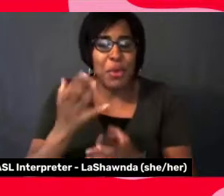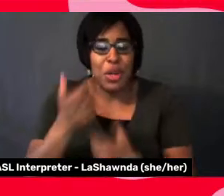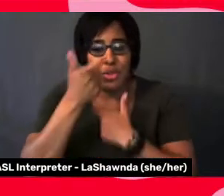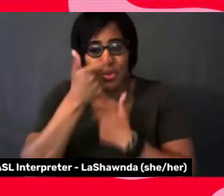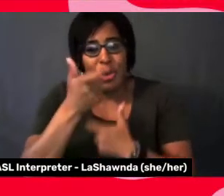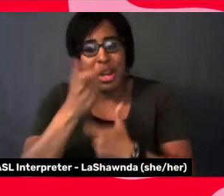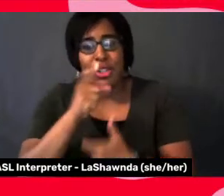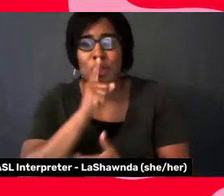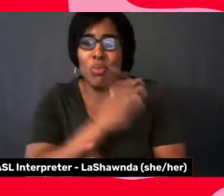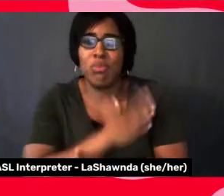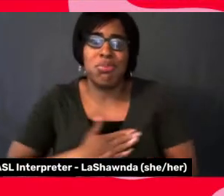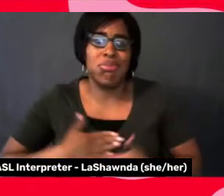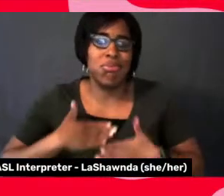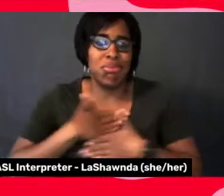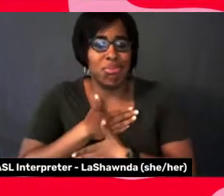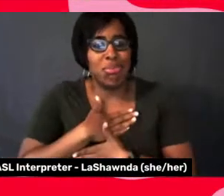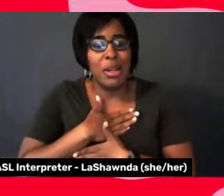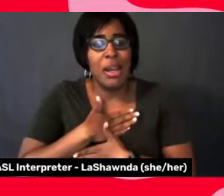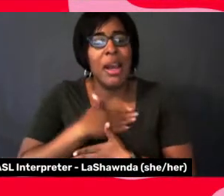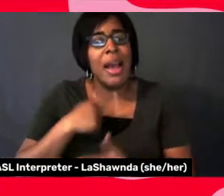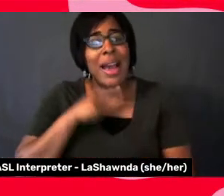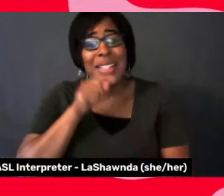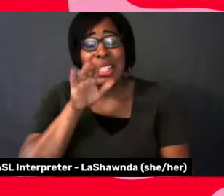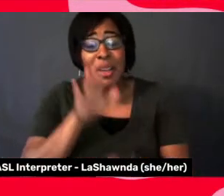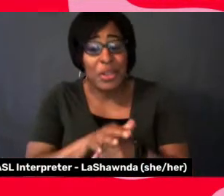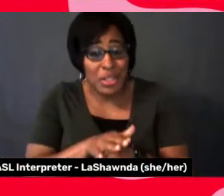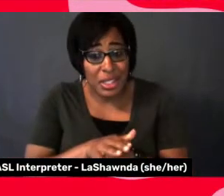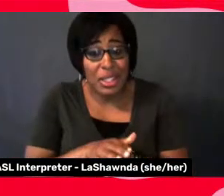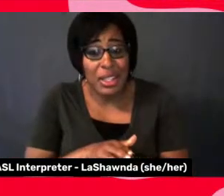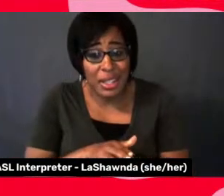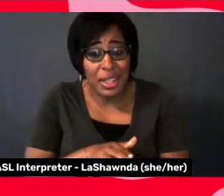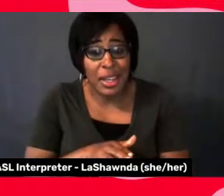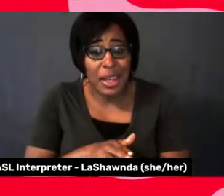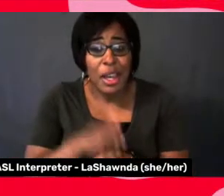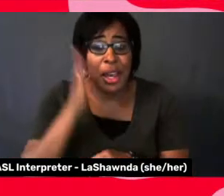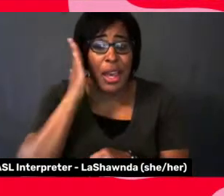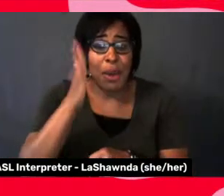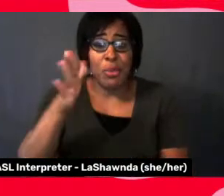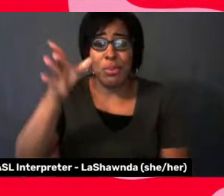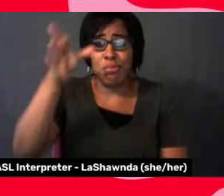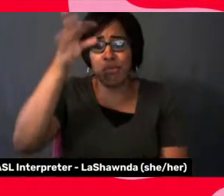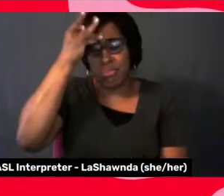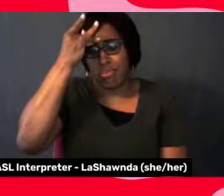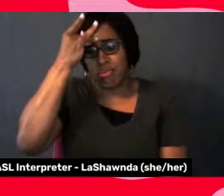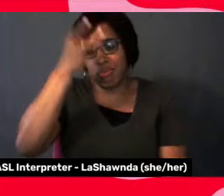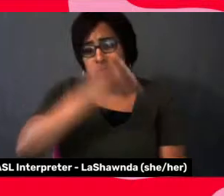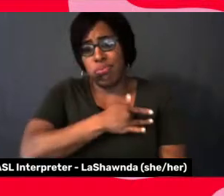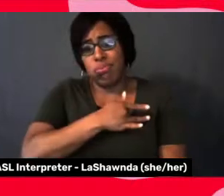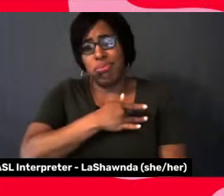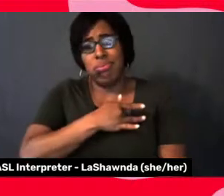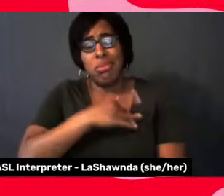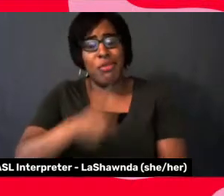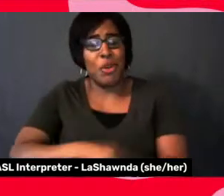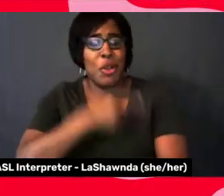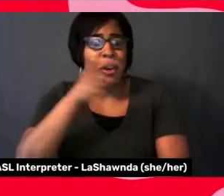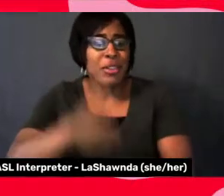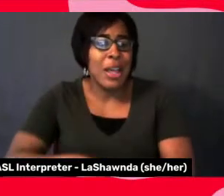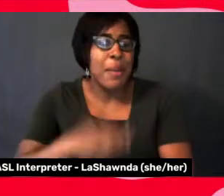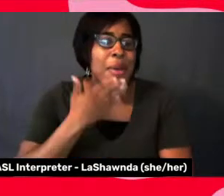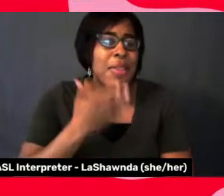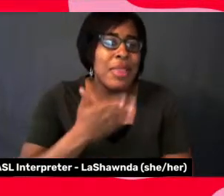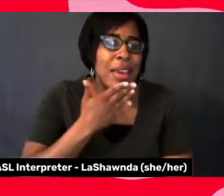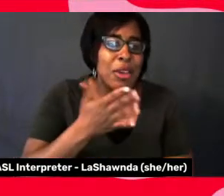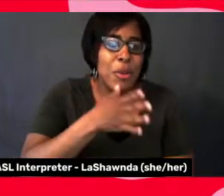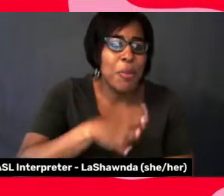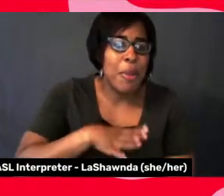treat. I guarantee it will last with you for a long time. Thank you, Mama Fern. Thank you,